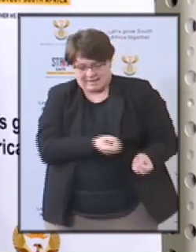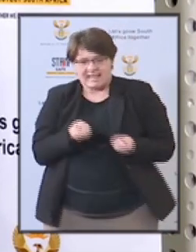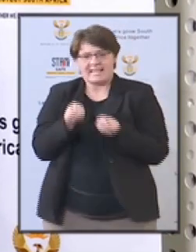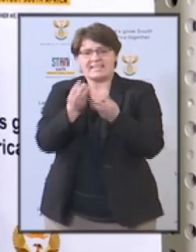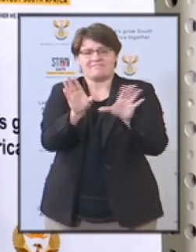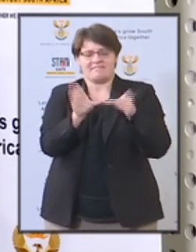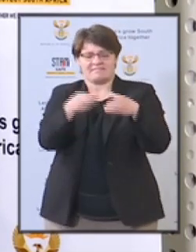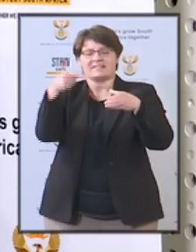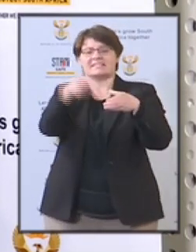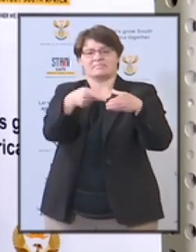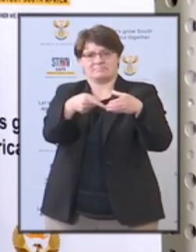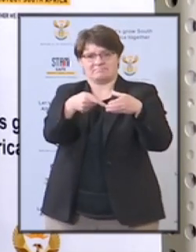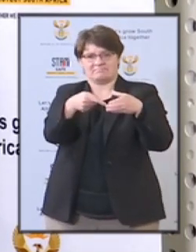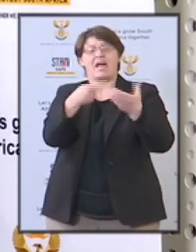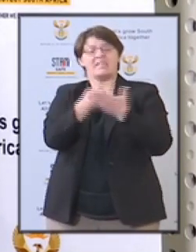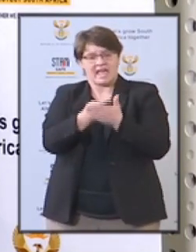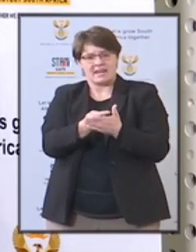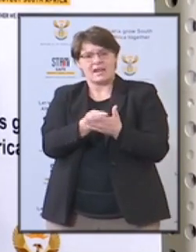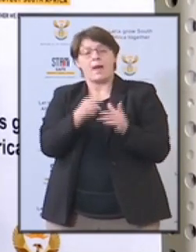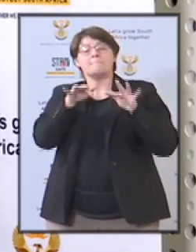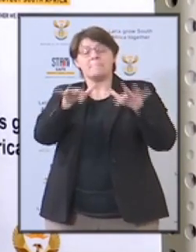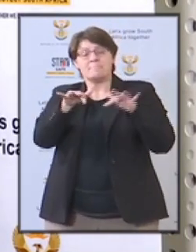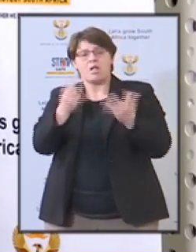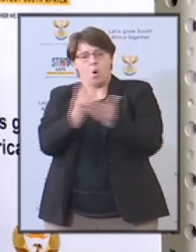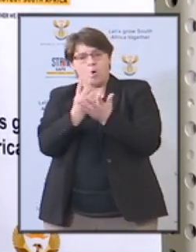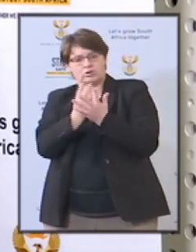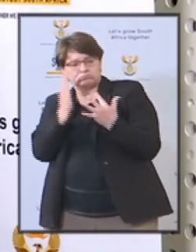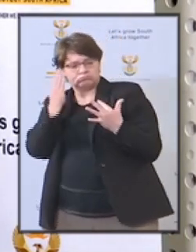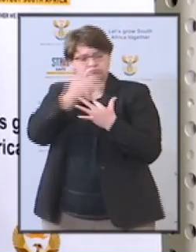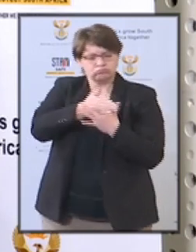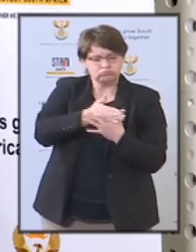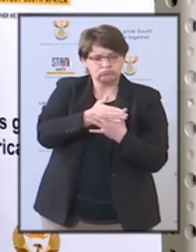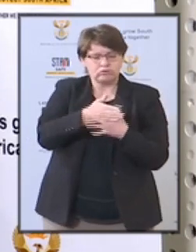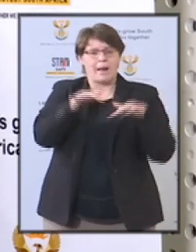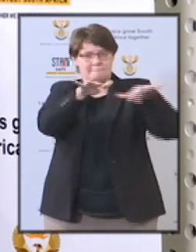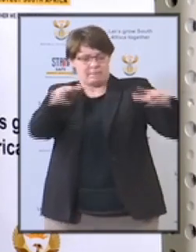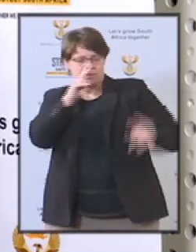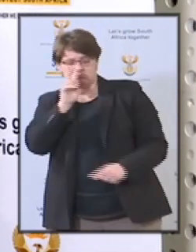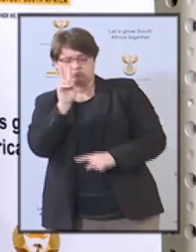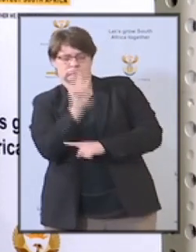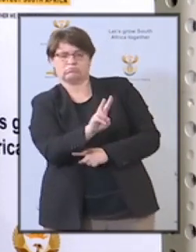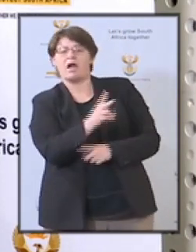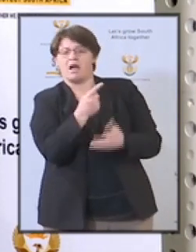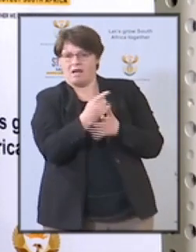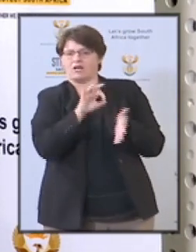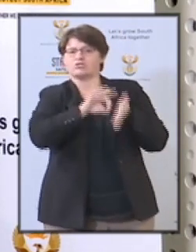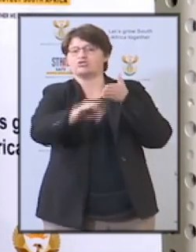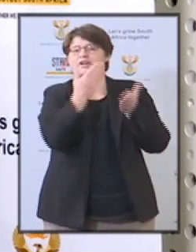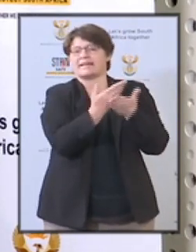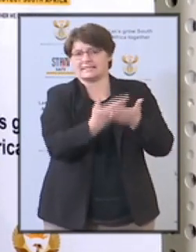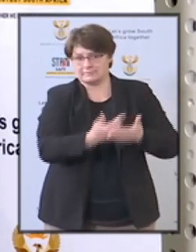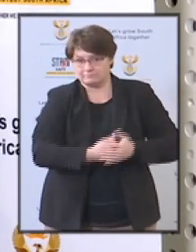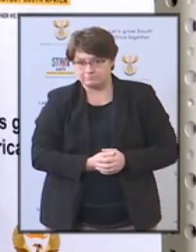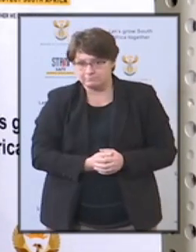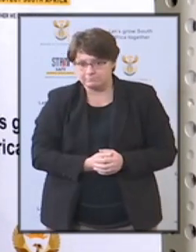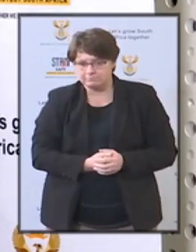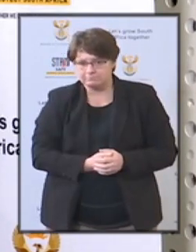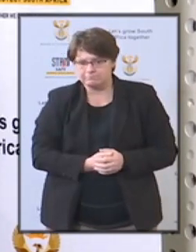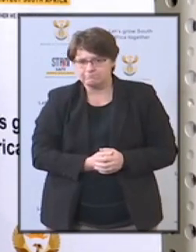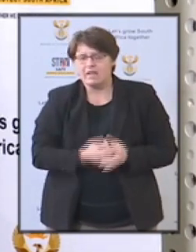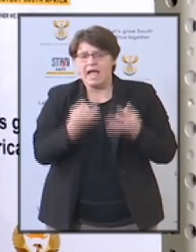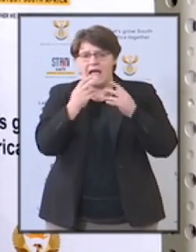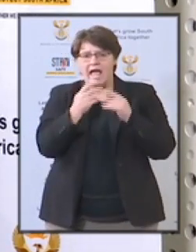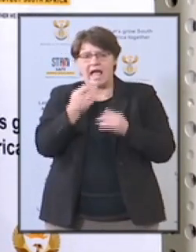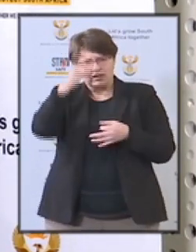published and made accessible to the public. Cabinet welcomes the announcement that at least